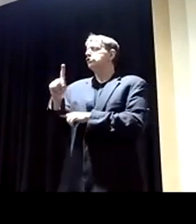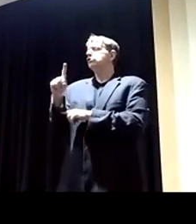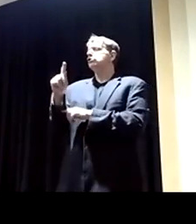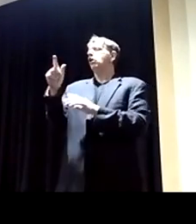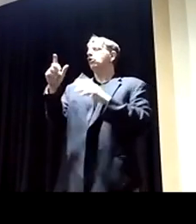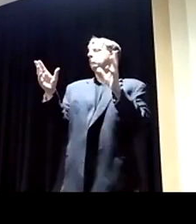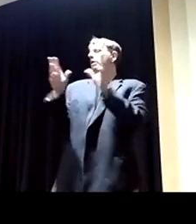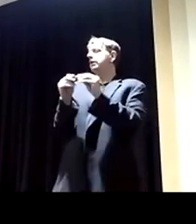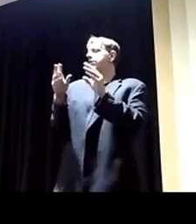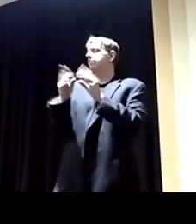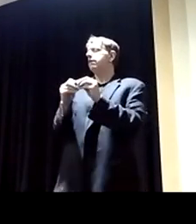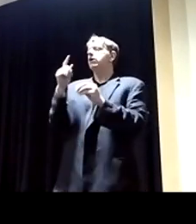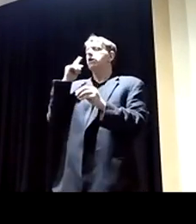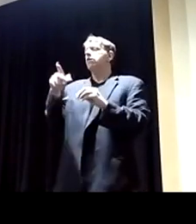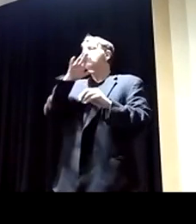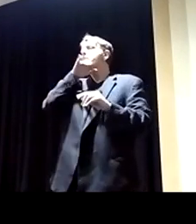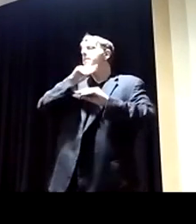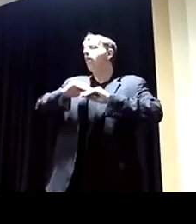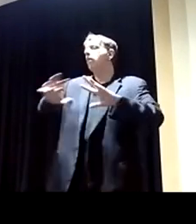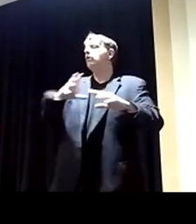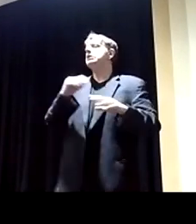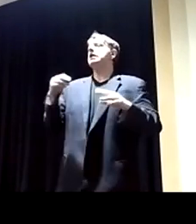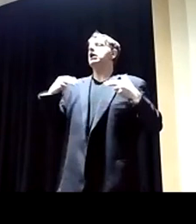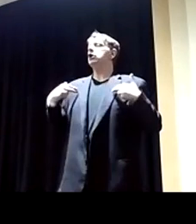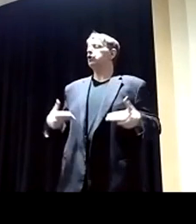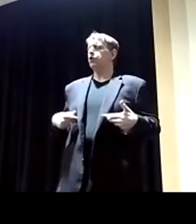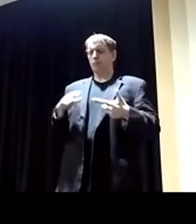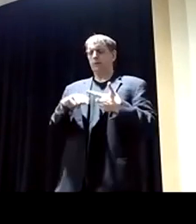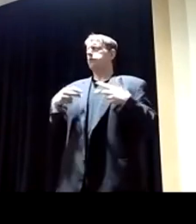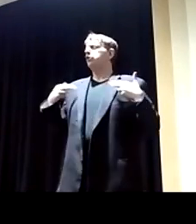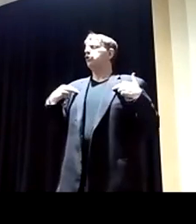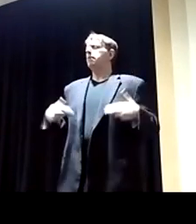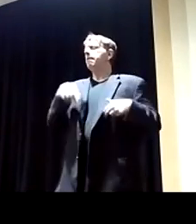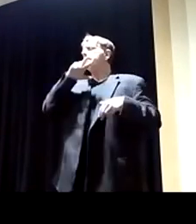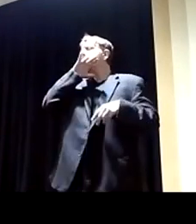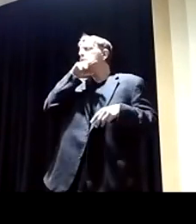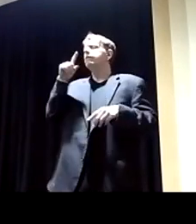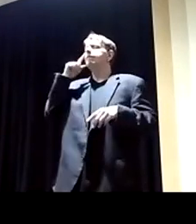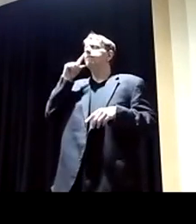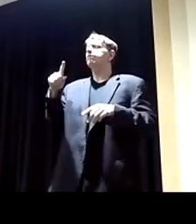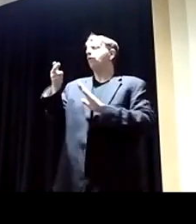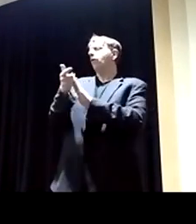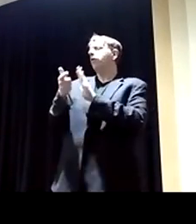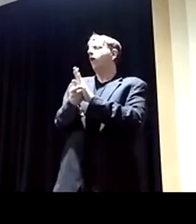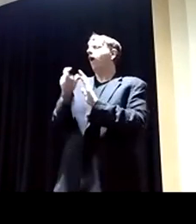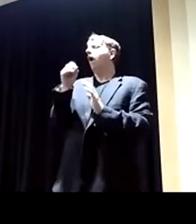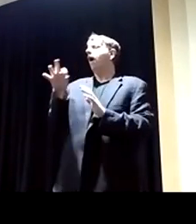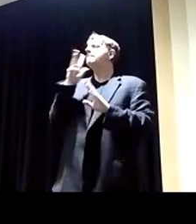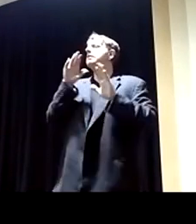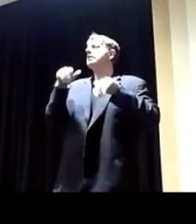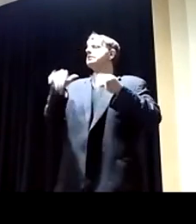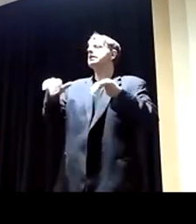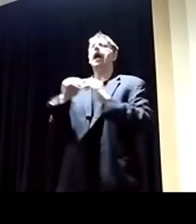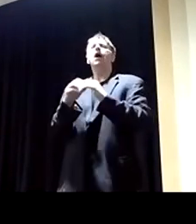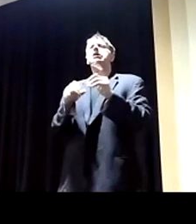Persistent Organic Pollutants, and the UN Convention on the Law of the States. How does this affect our